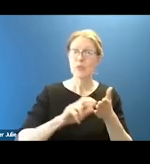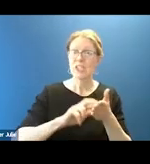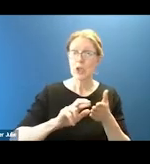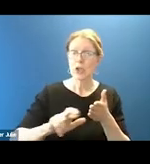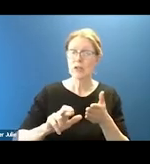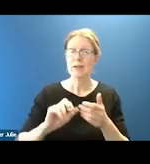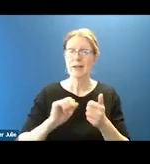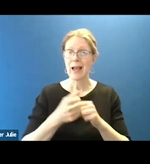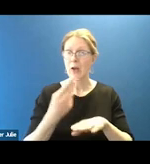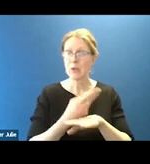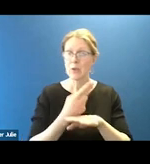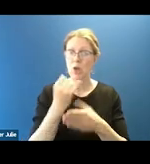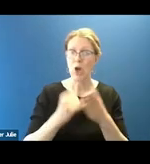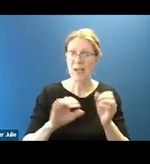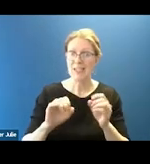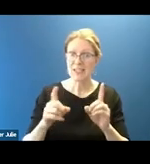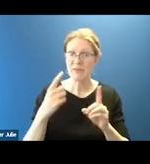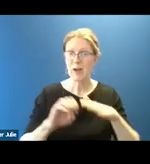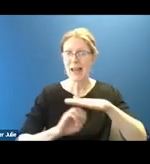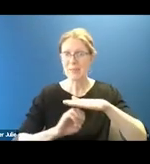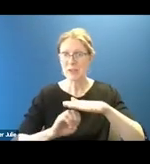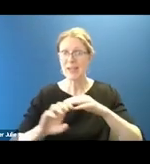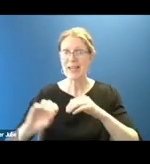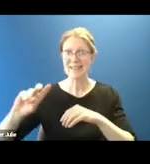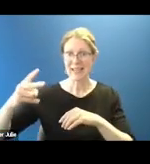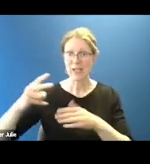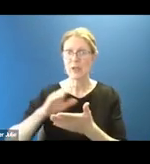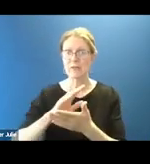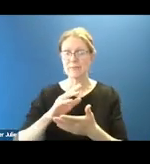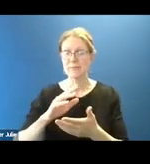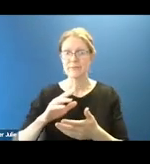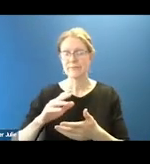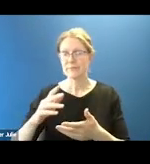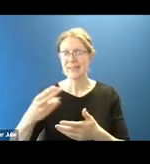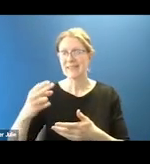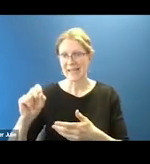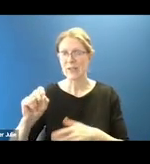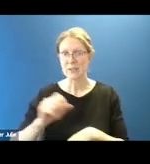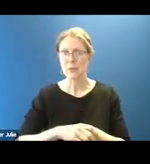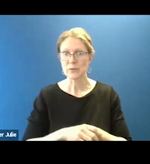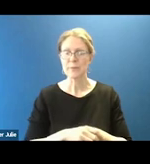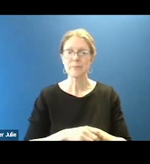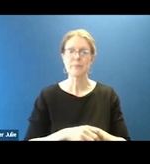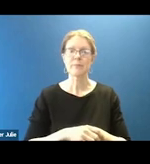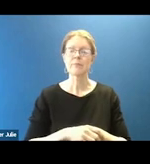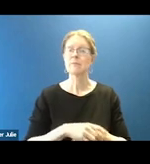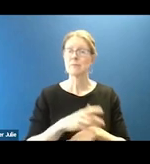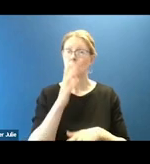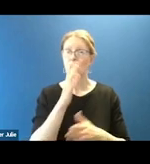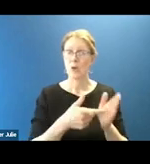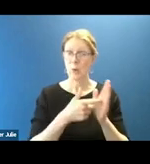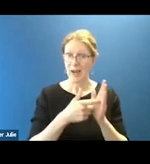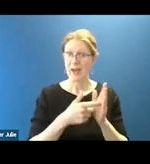and arts education in elementary and secondary schools. The bill requires a state's juvenile justice